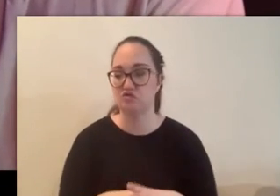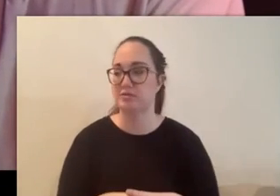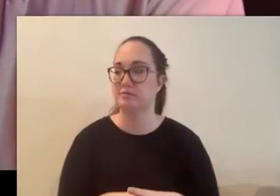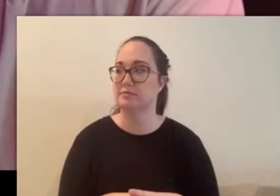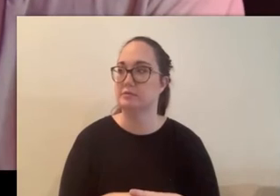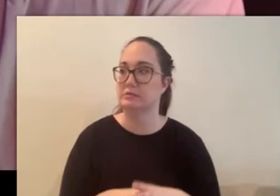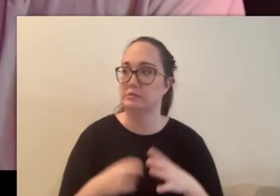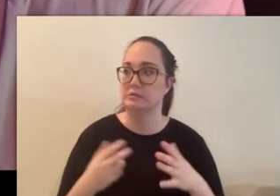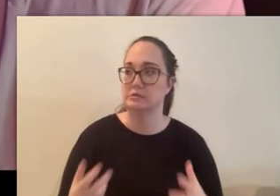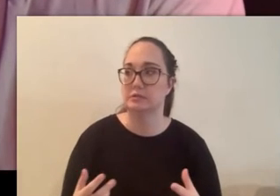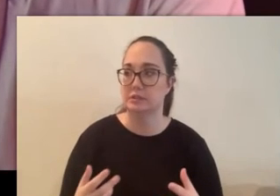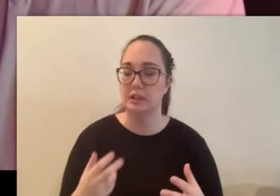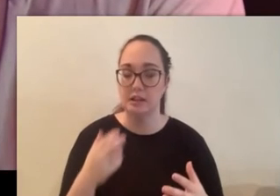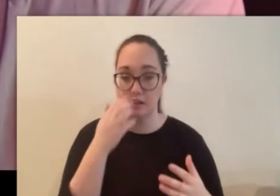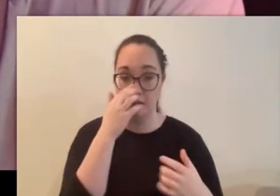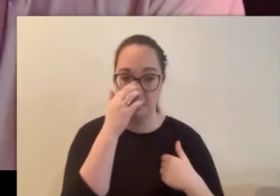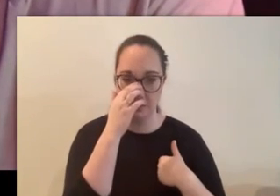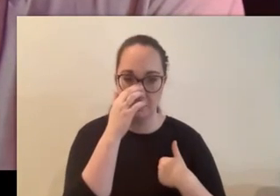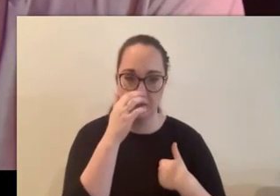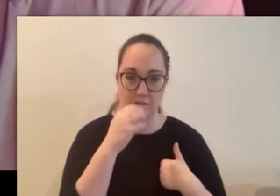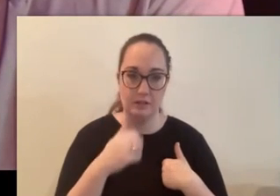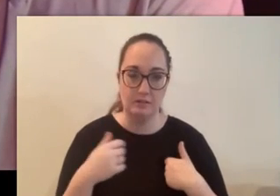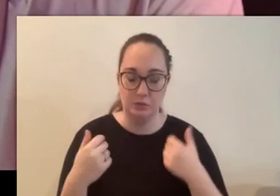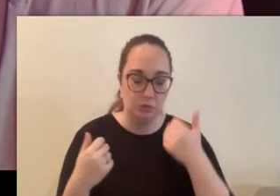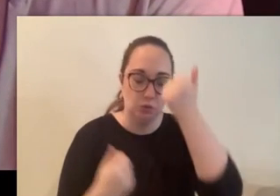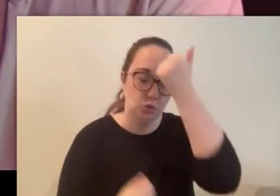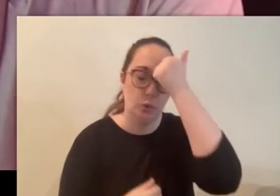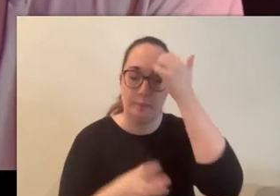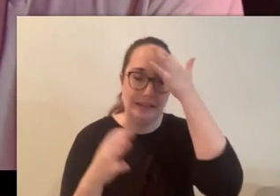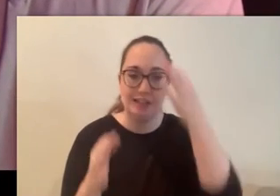kicking myself for this stupid decision